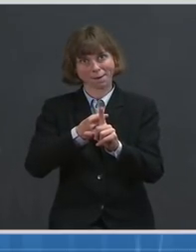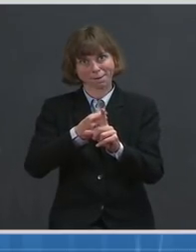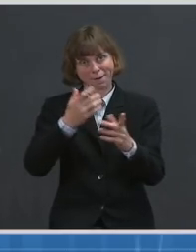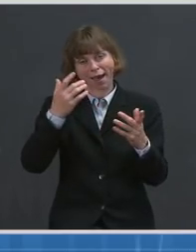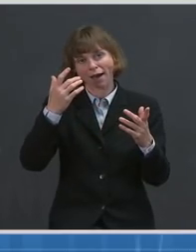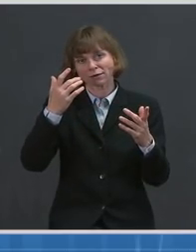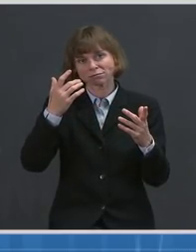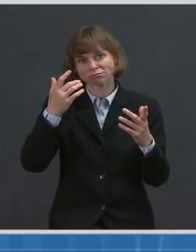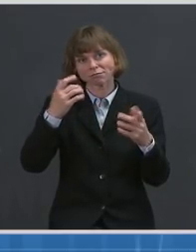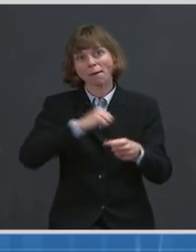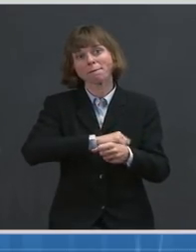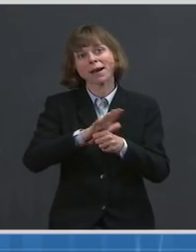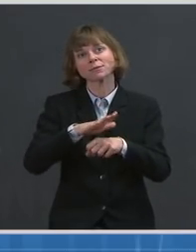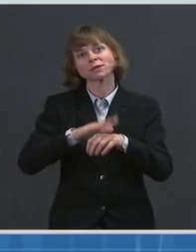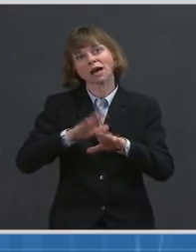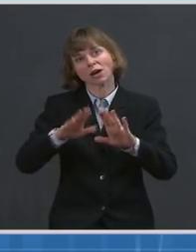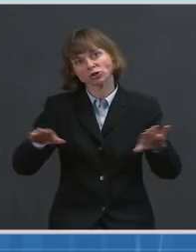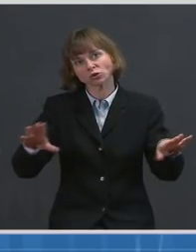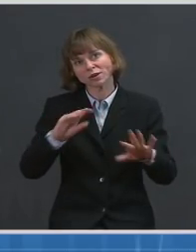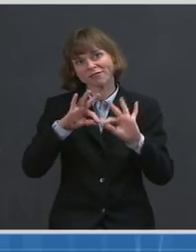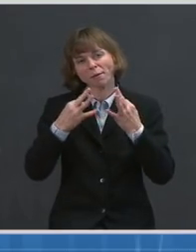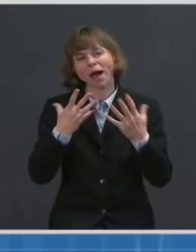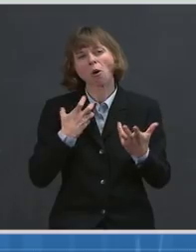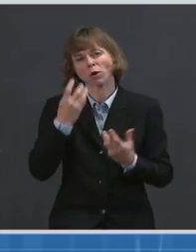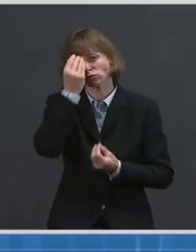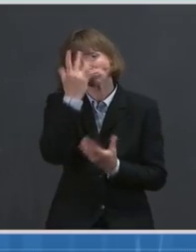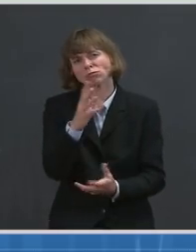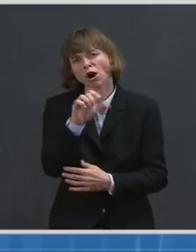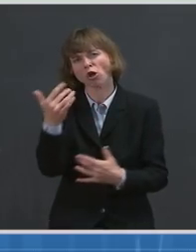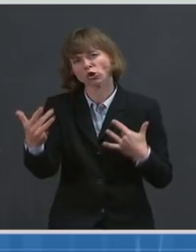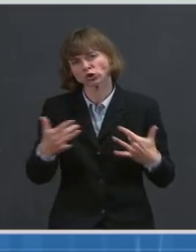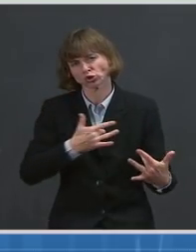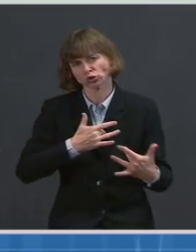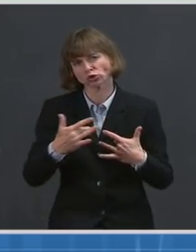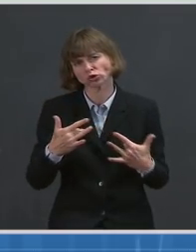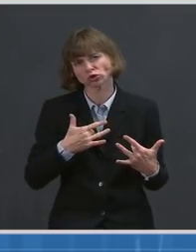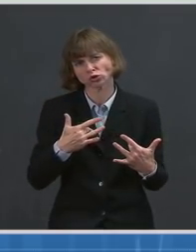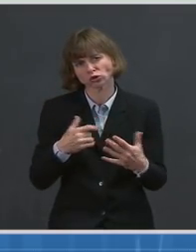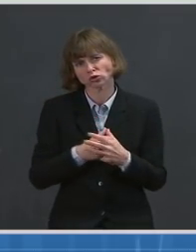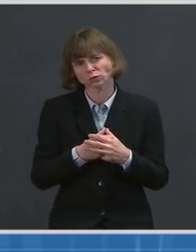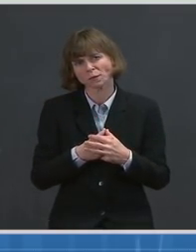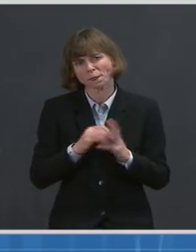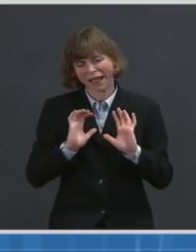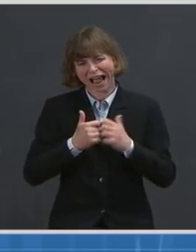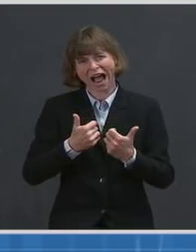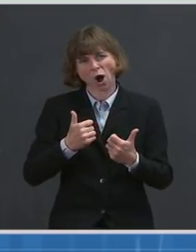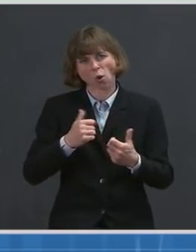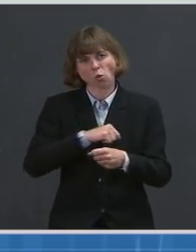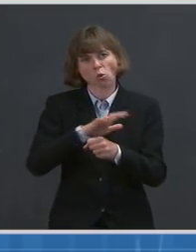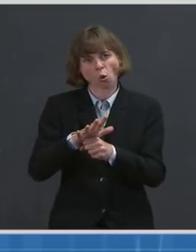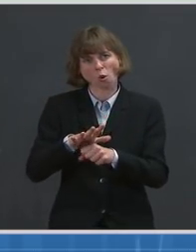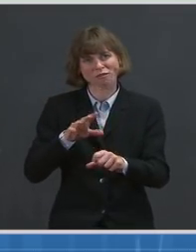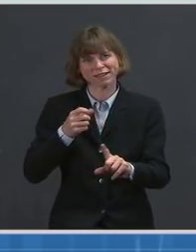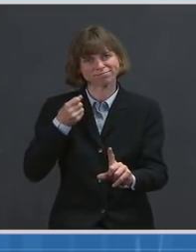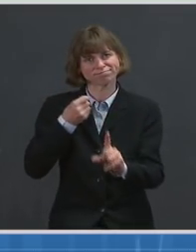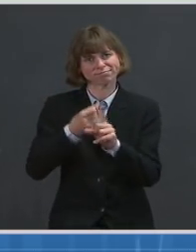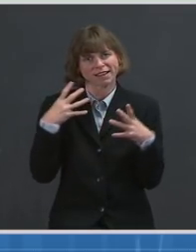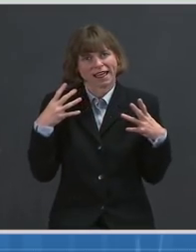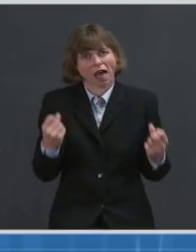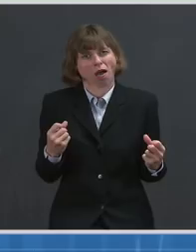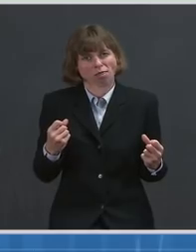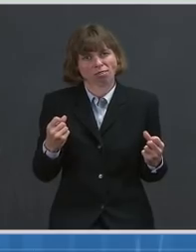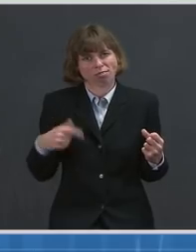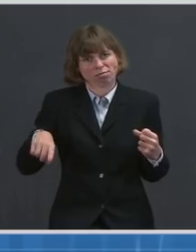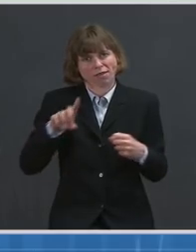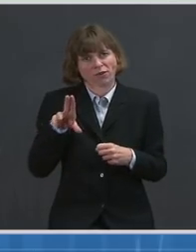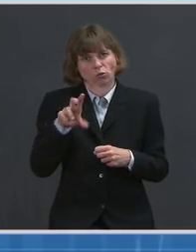family, I want to share with you another concerning way that COVID-19 is affecting the health of our nation, disrupting our ability to